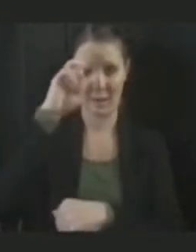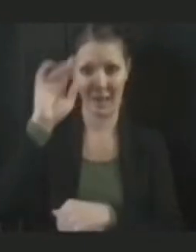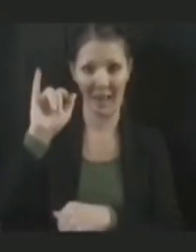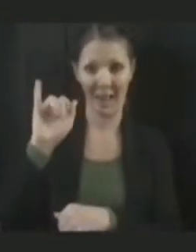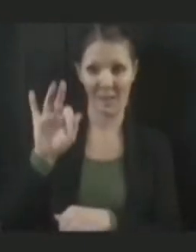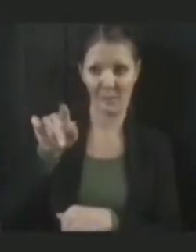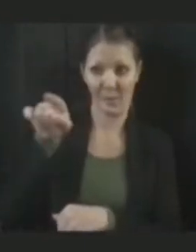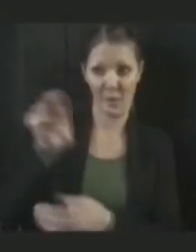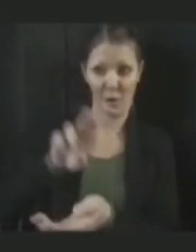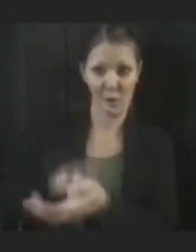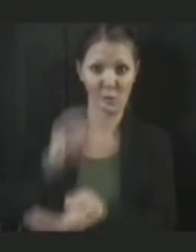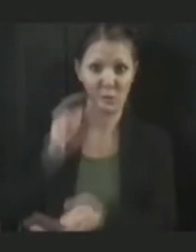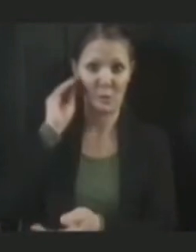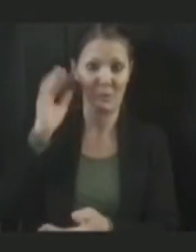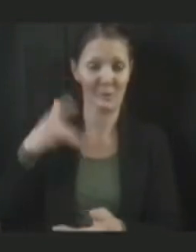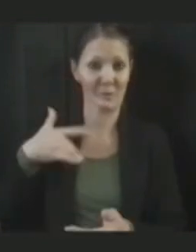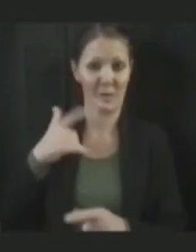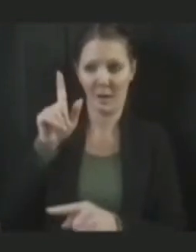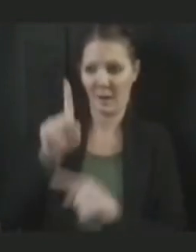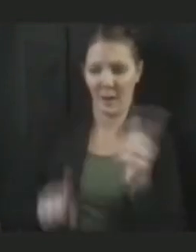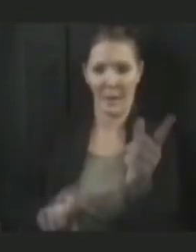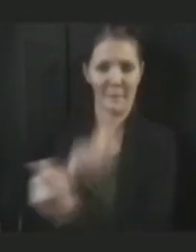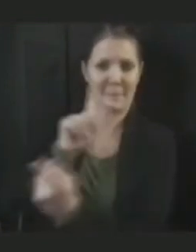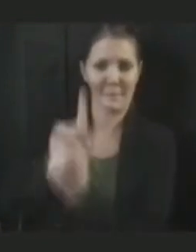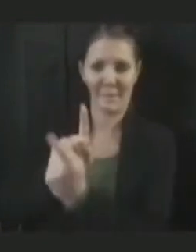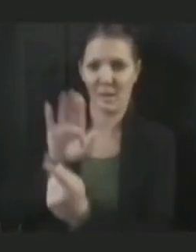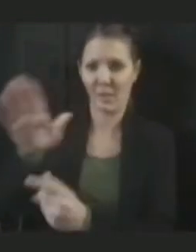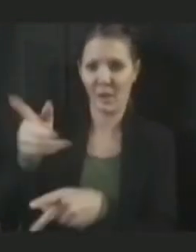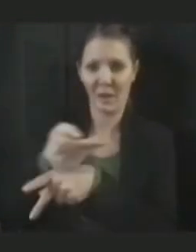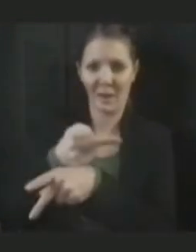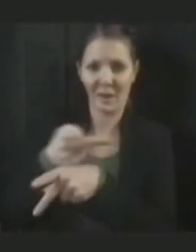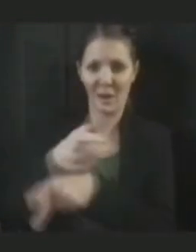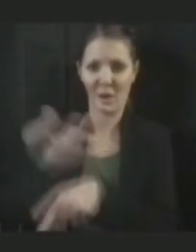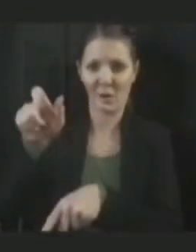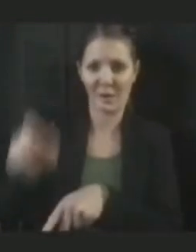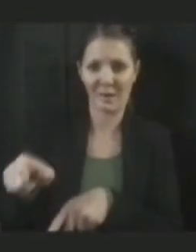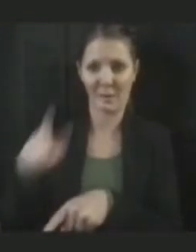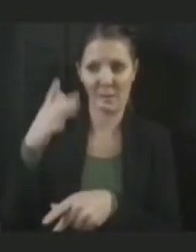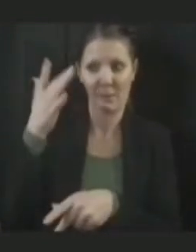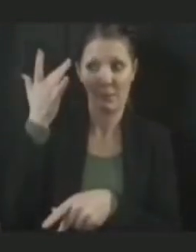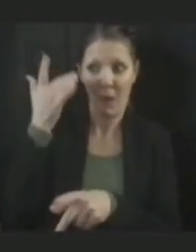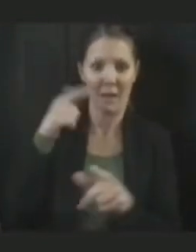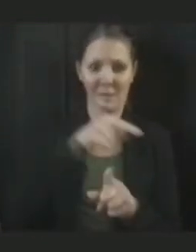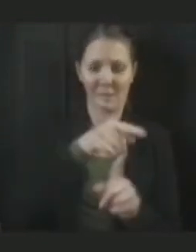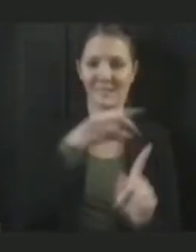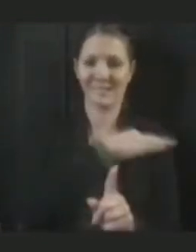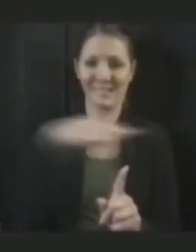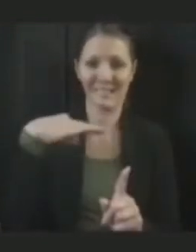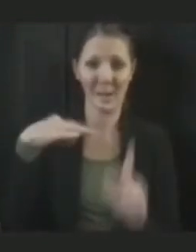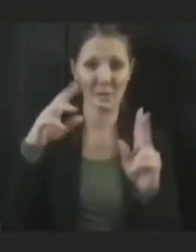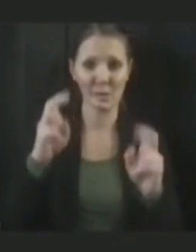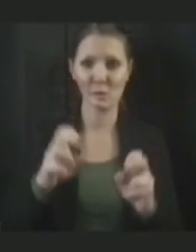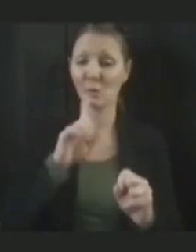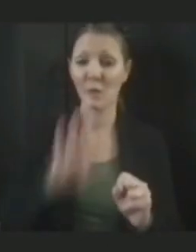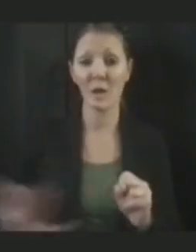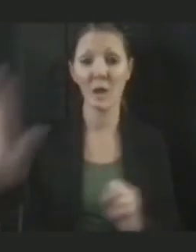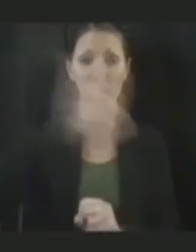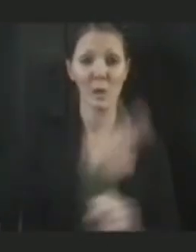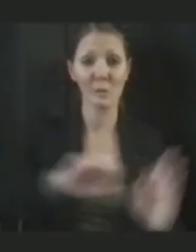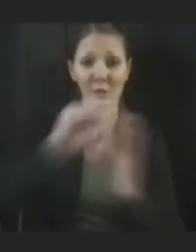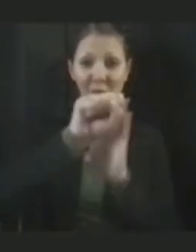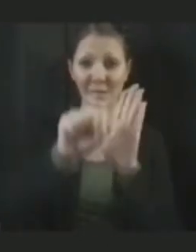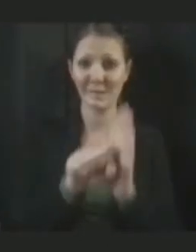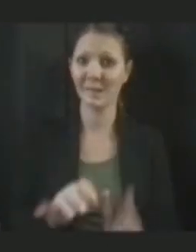meet the care needs of the care resident due to staffing issues. And staffing issues are present all across the state and especially in Connecticut nursing